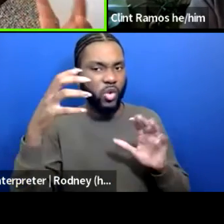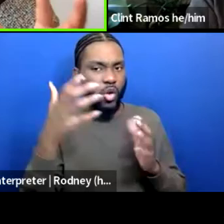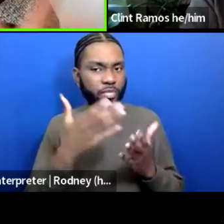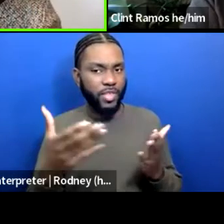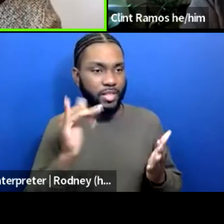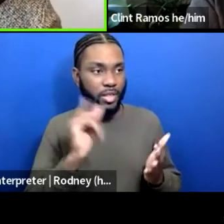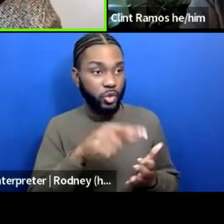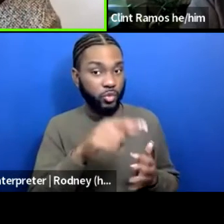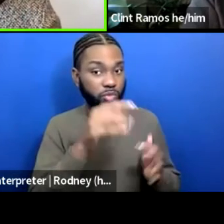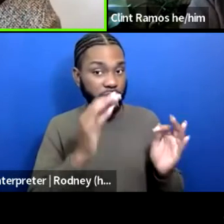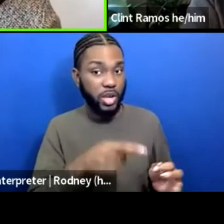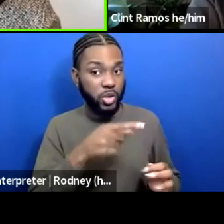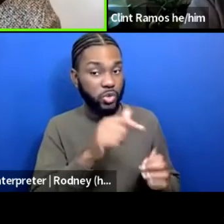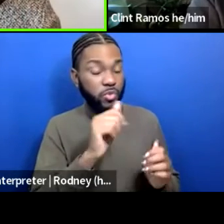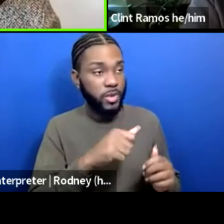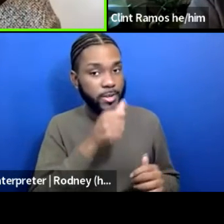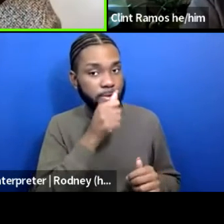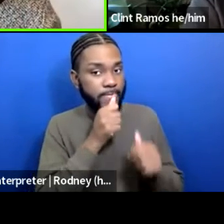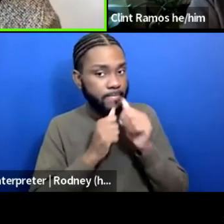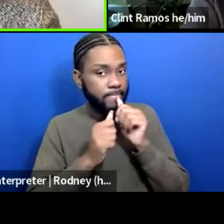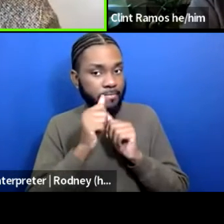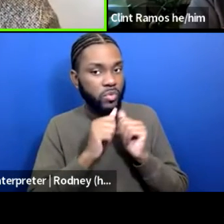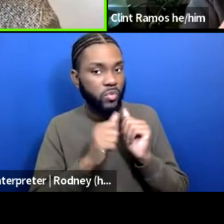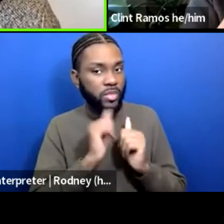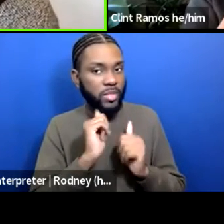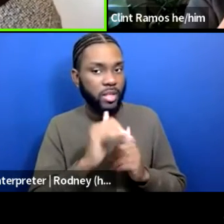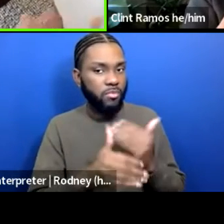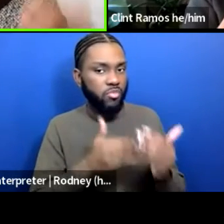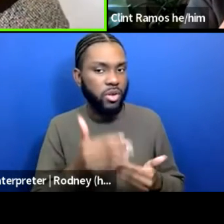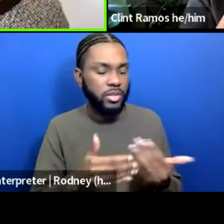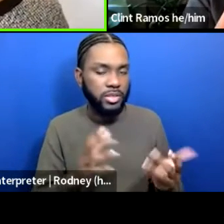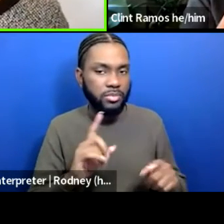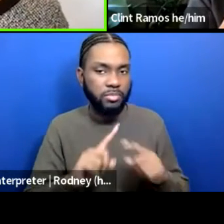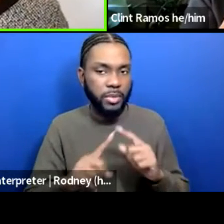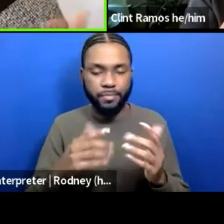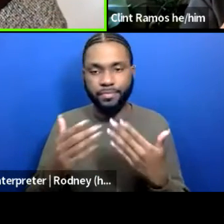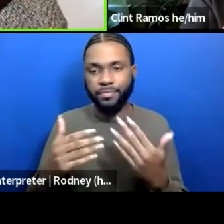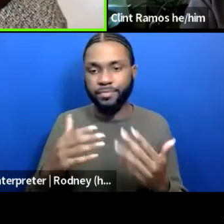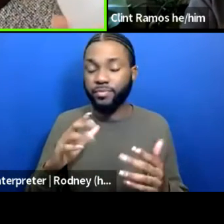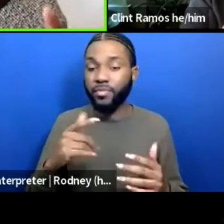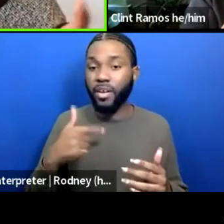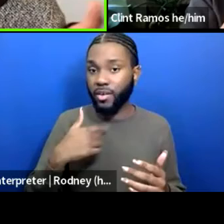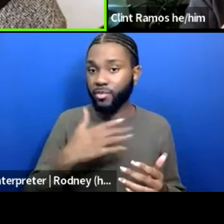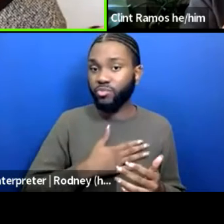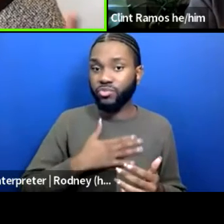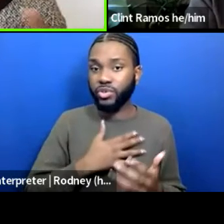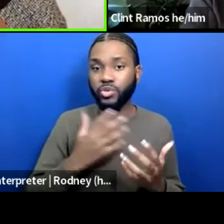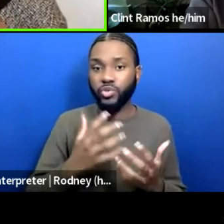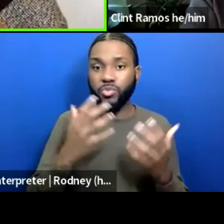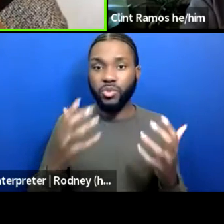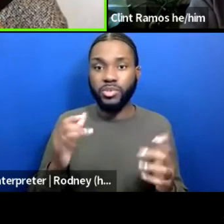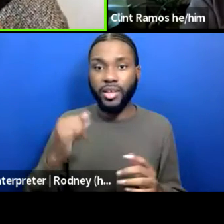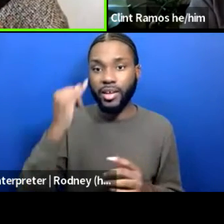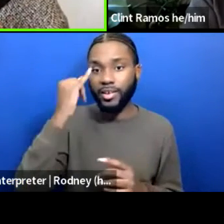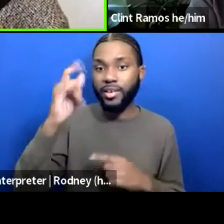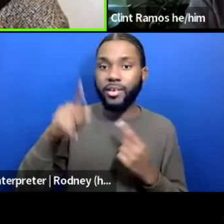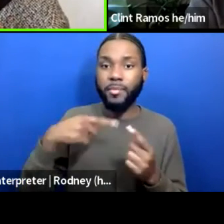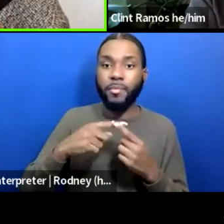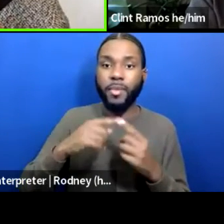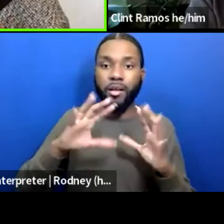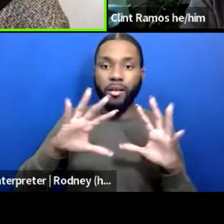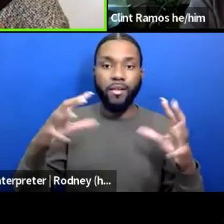just decided you could go through that hazing process. So anyhow, I just, I, I appreciate so much this idea of collective